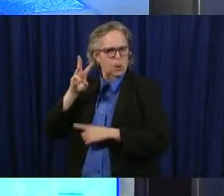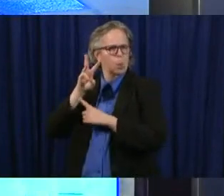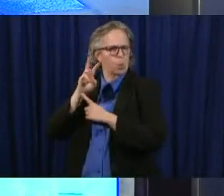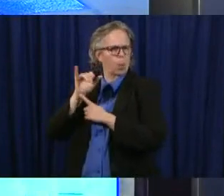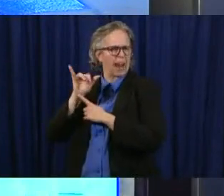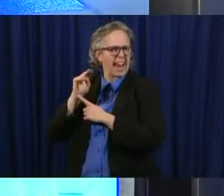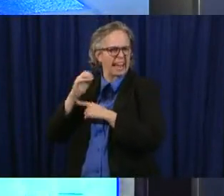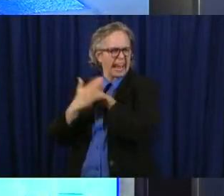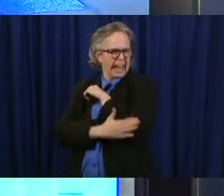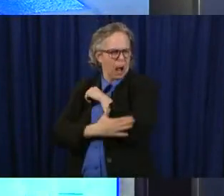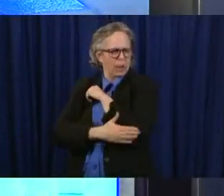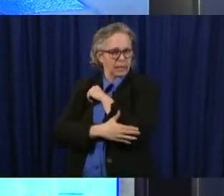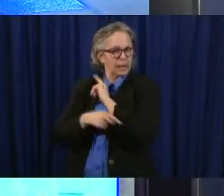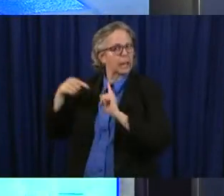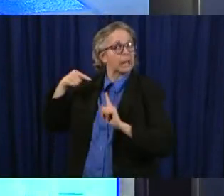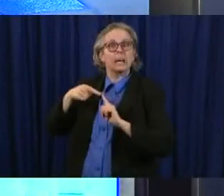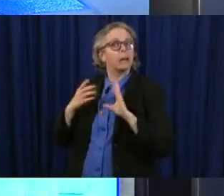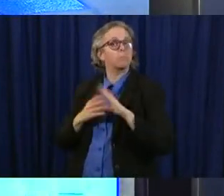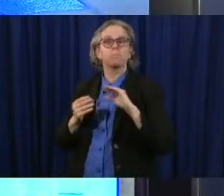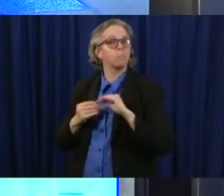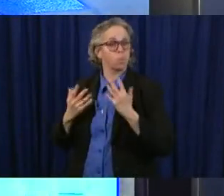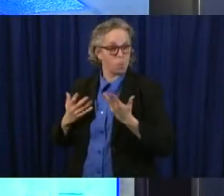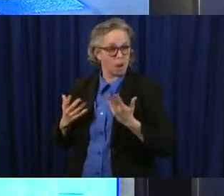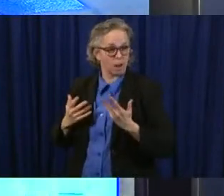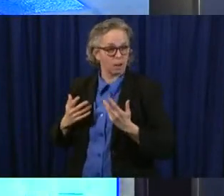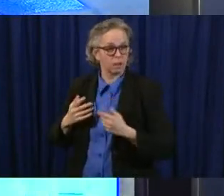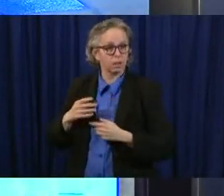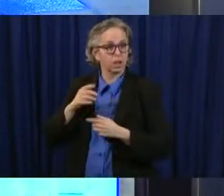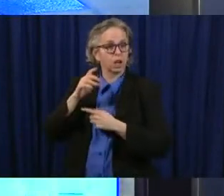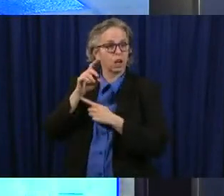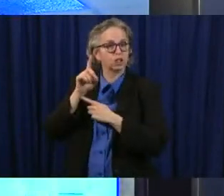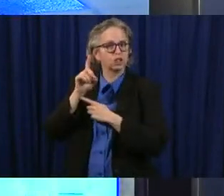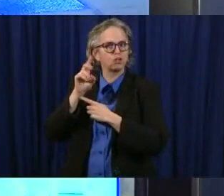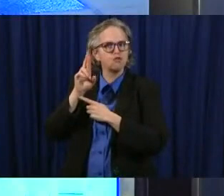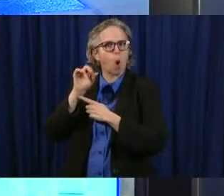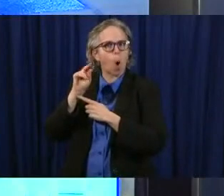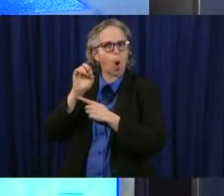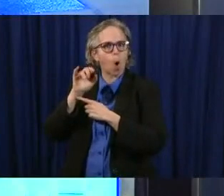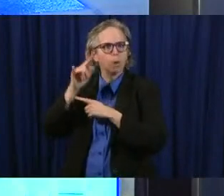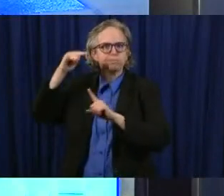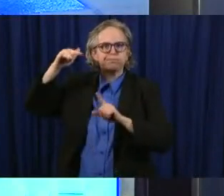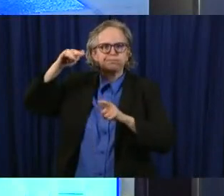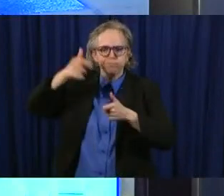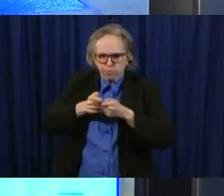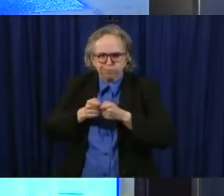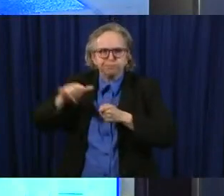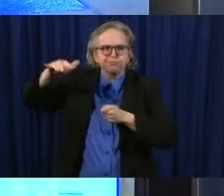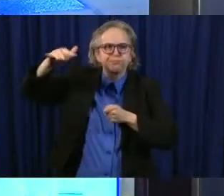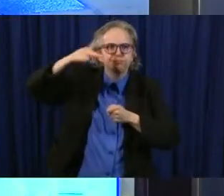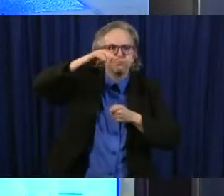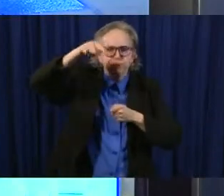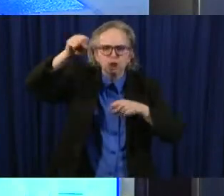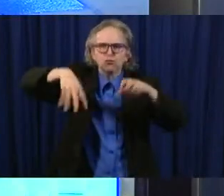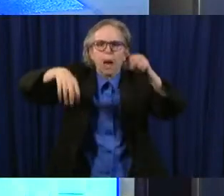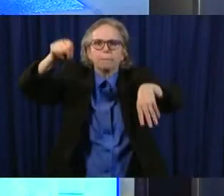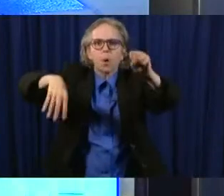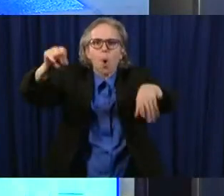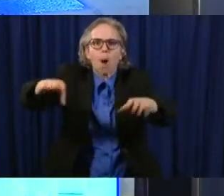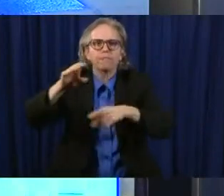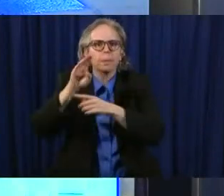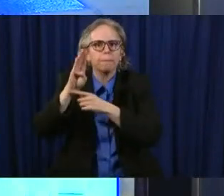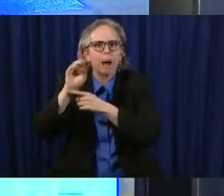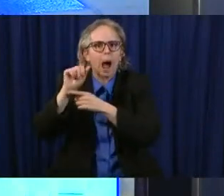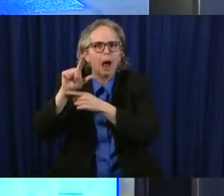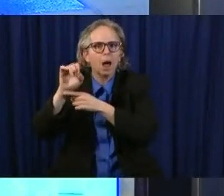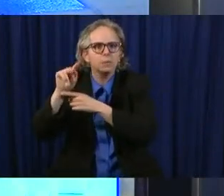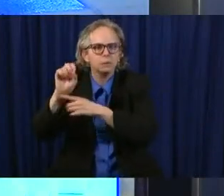bag to the bottom of his remote-controlled drone that he could fly it to his neighbor's house and deliver some absentee ballot requests to them ohioans rise to the